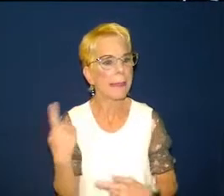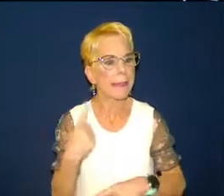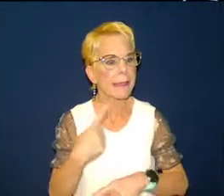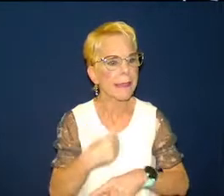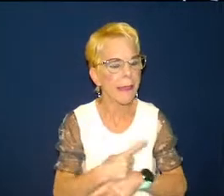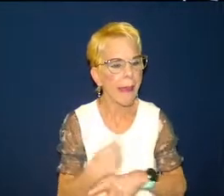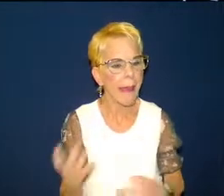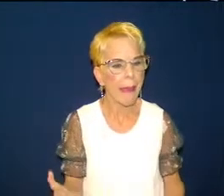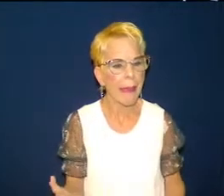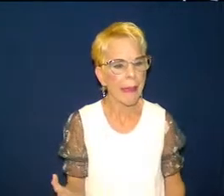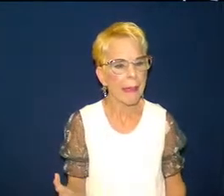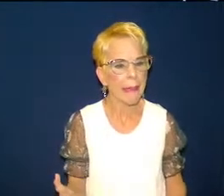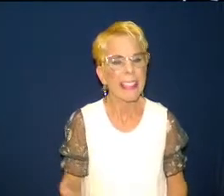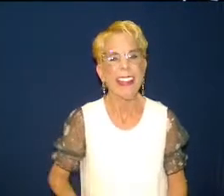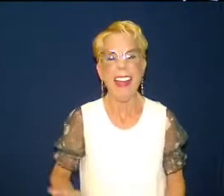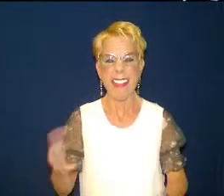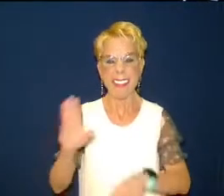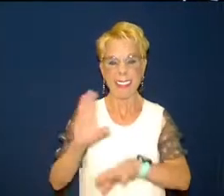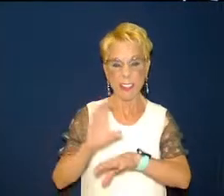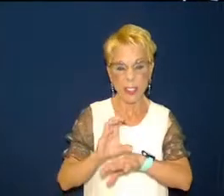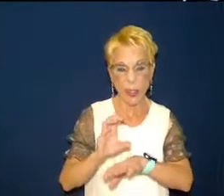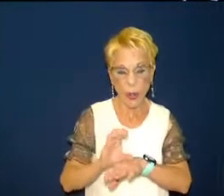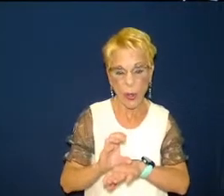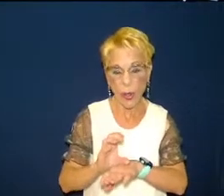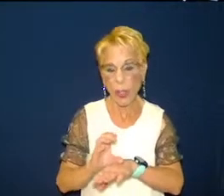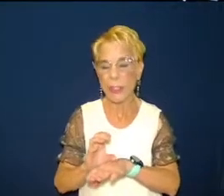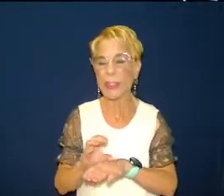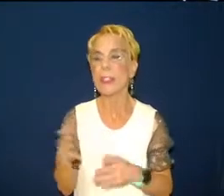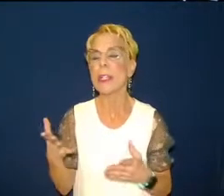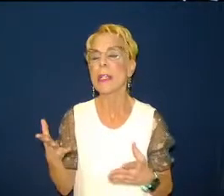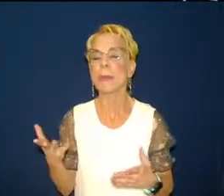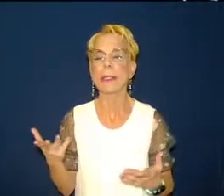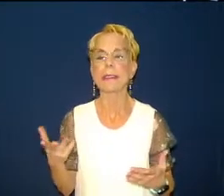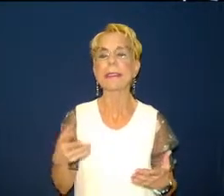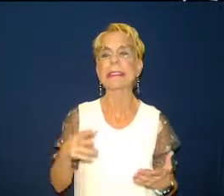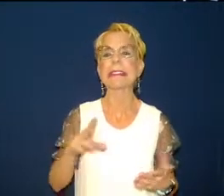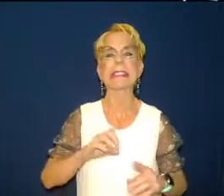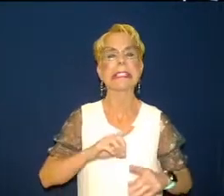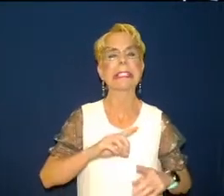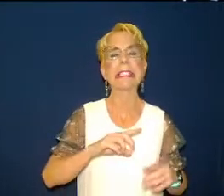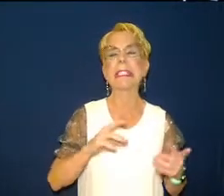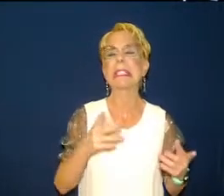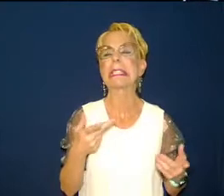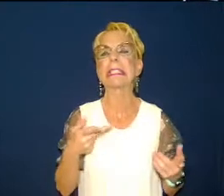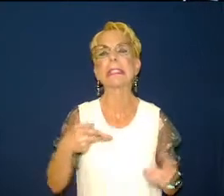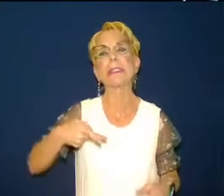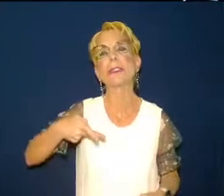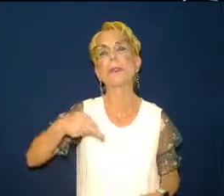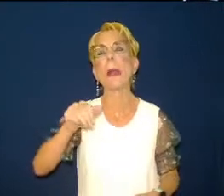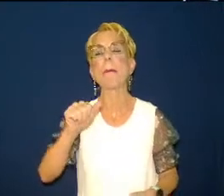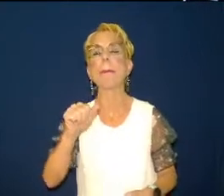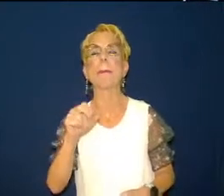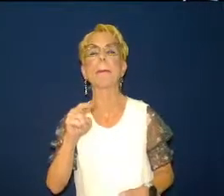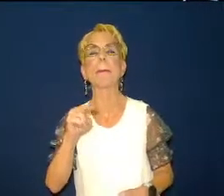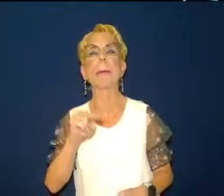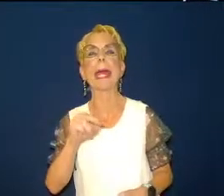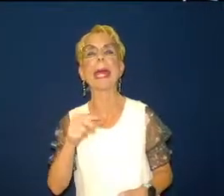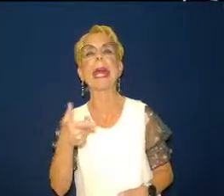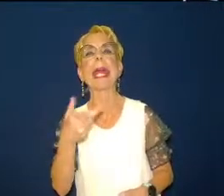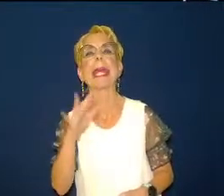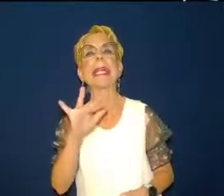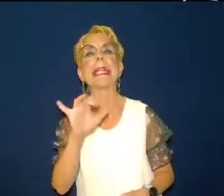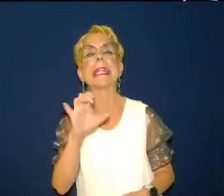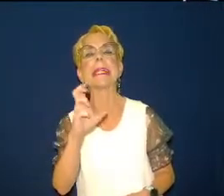descended into paganism yet the nation was changed here's how it happened the preaching of john